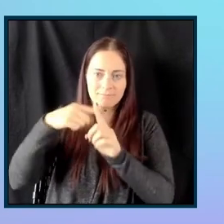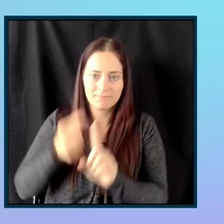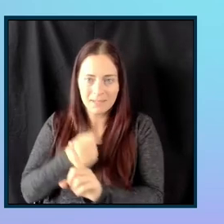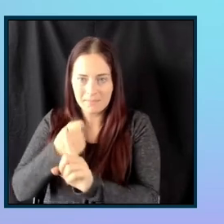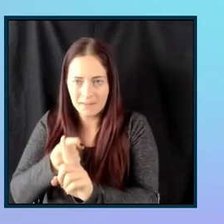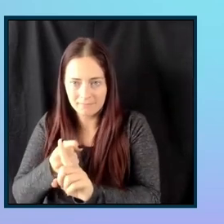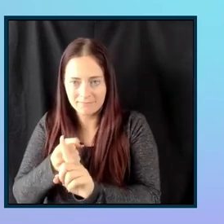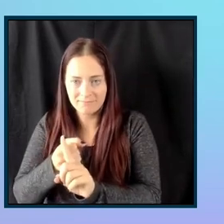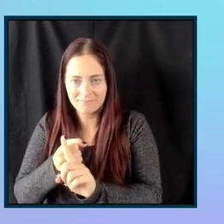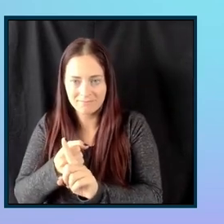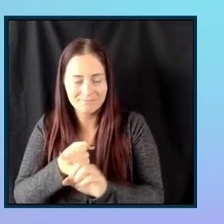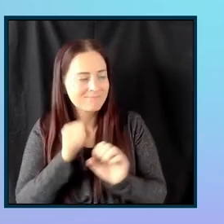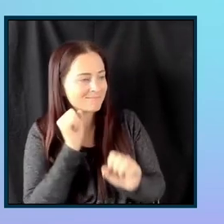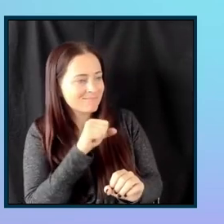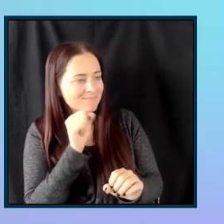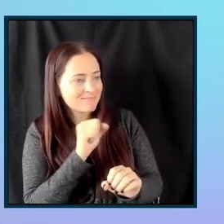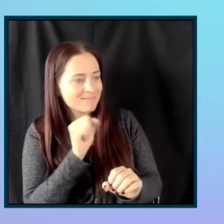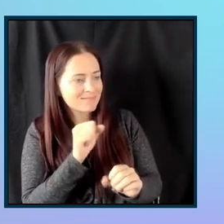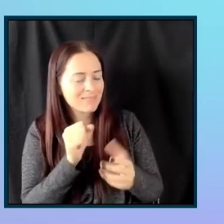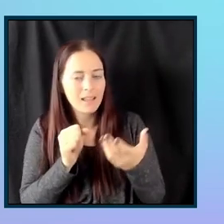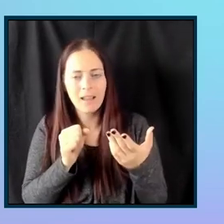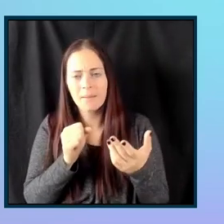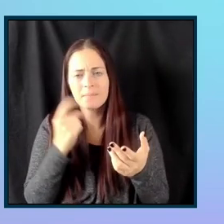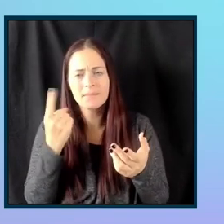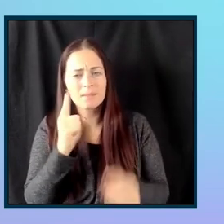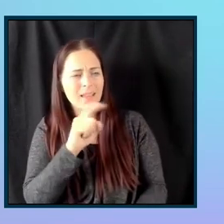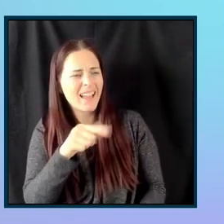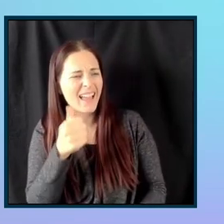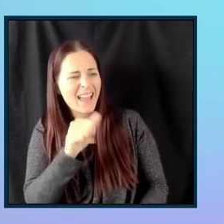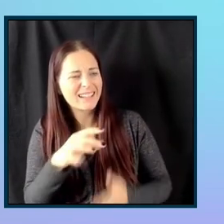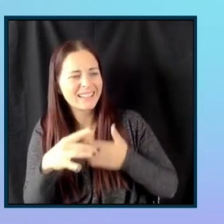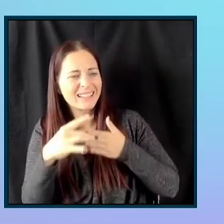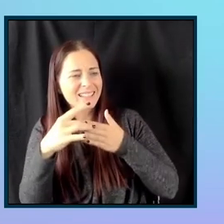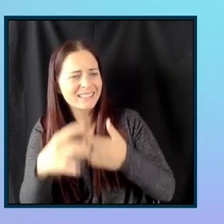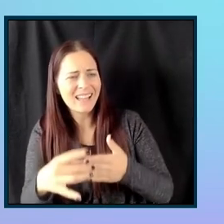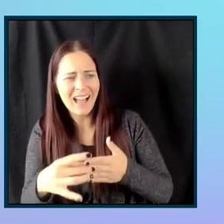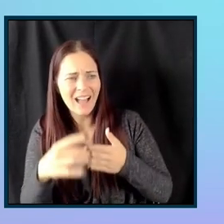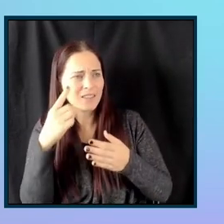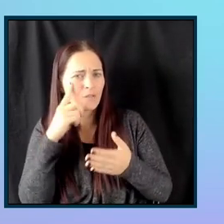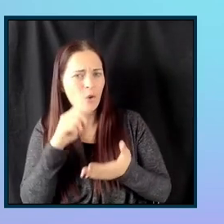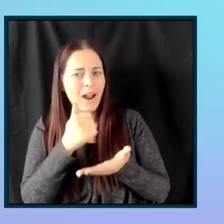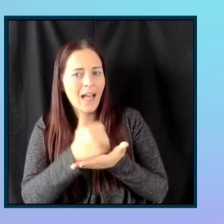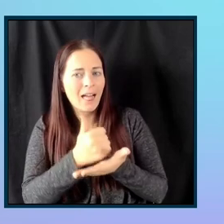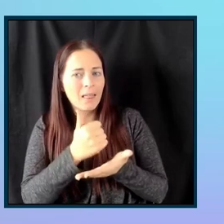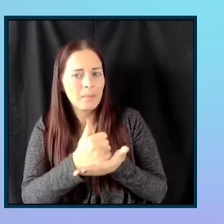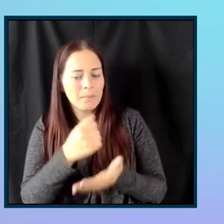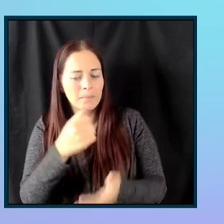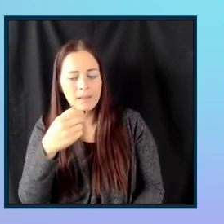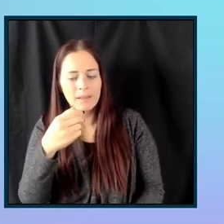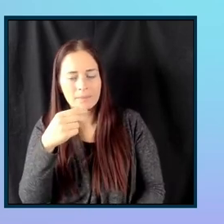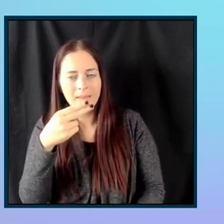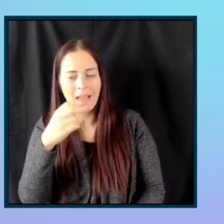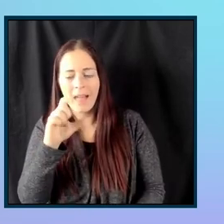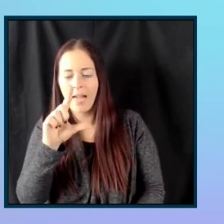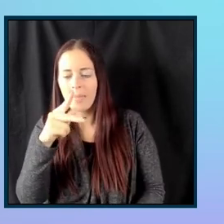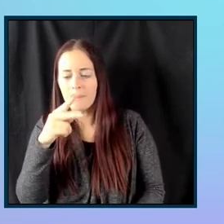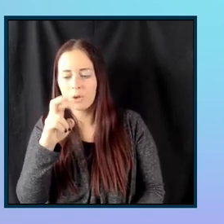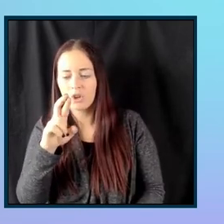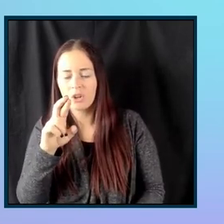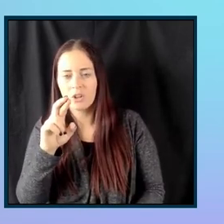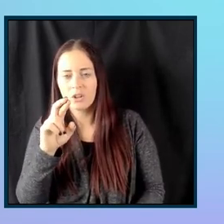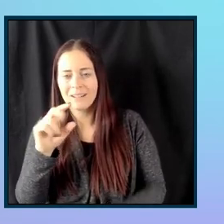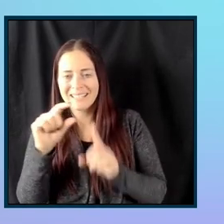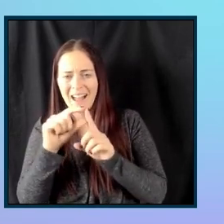Makes total sense. Do you have any guidelines for helper text? Like, should it always be used if the field label is descriptive enough?